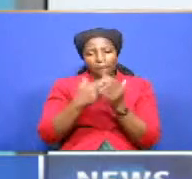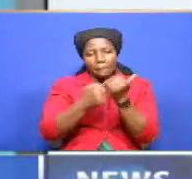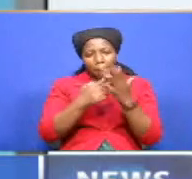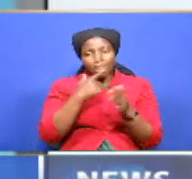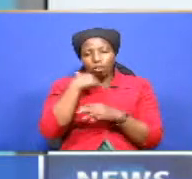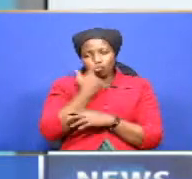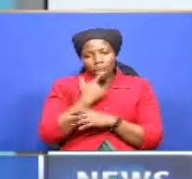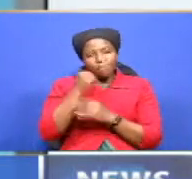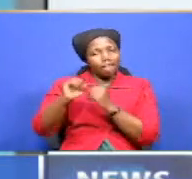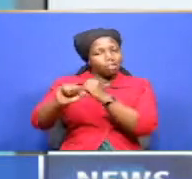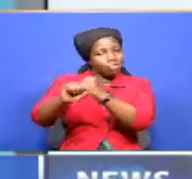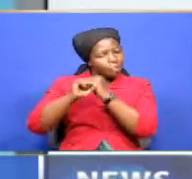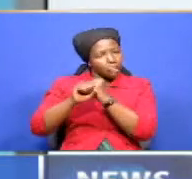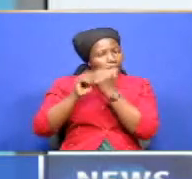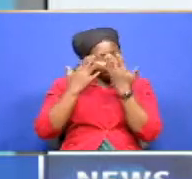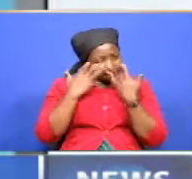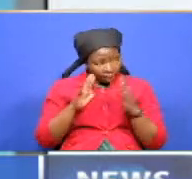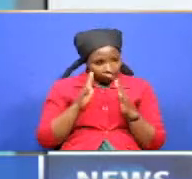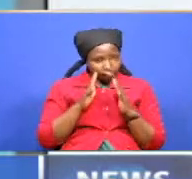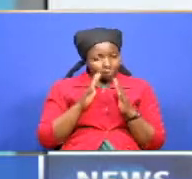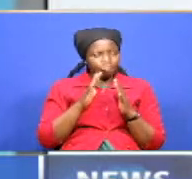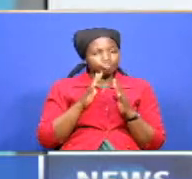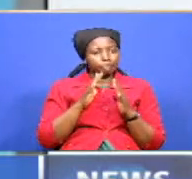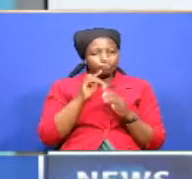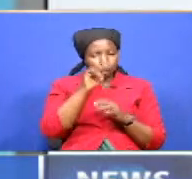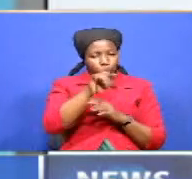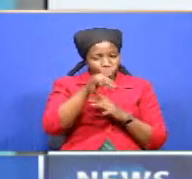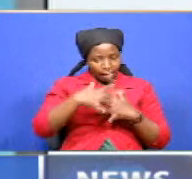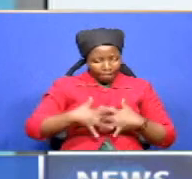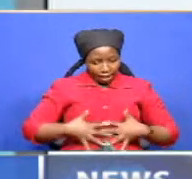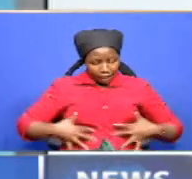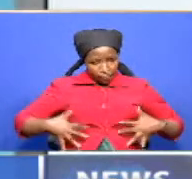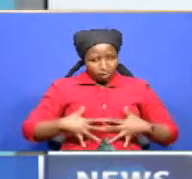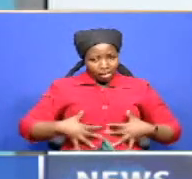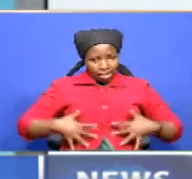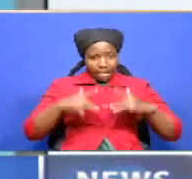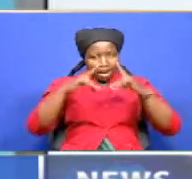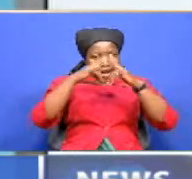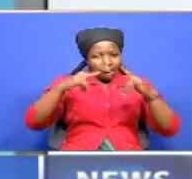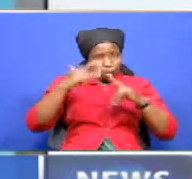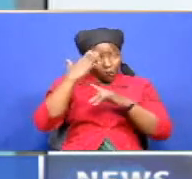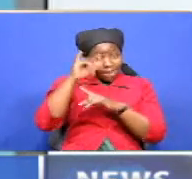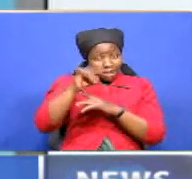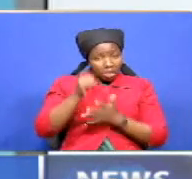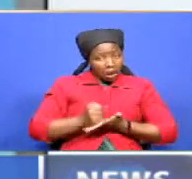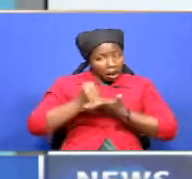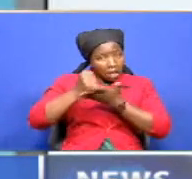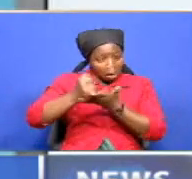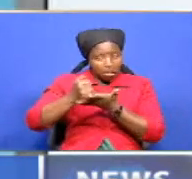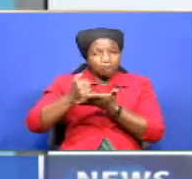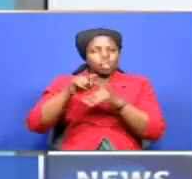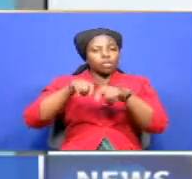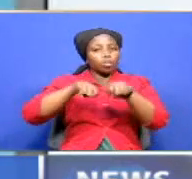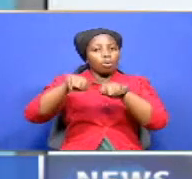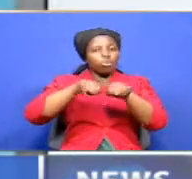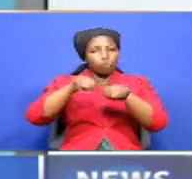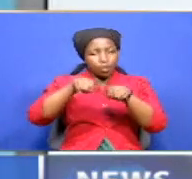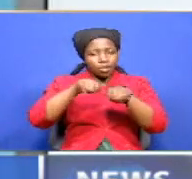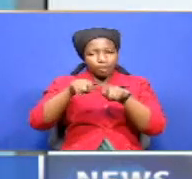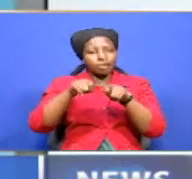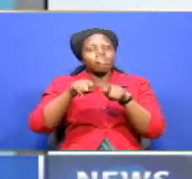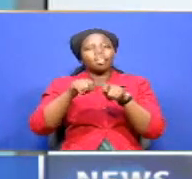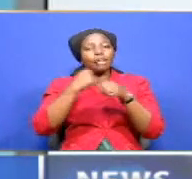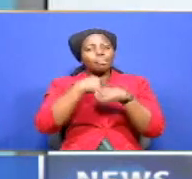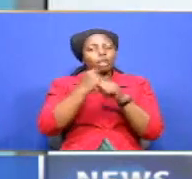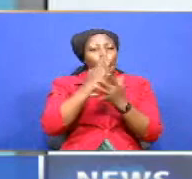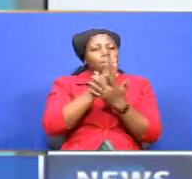hand-watching facilities into these refugee camps because this will go a long way in controlling or yes, ensuring